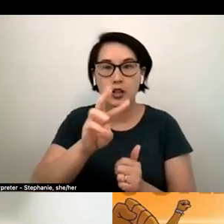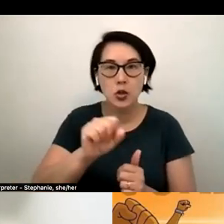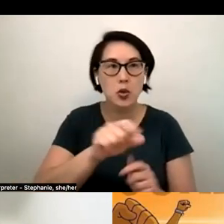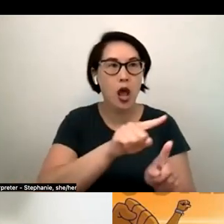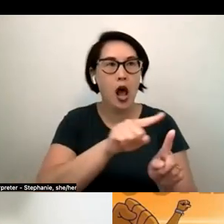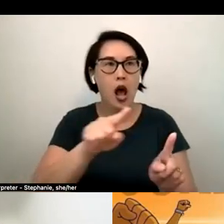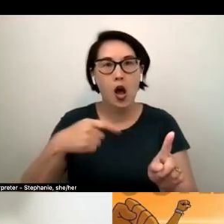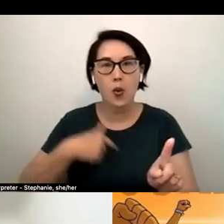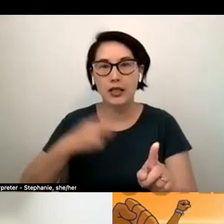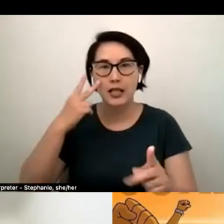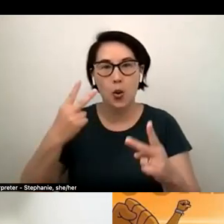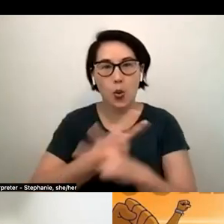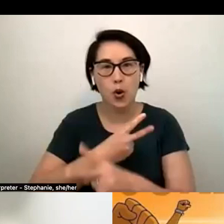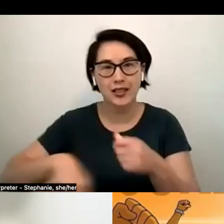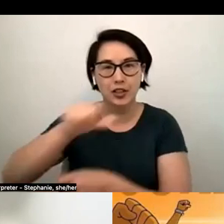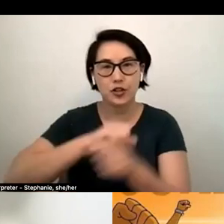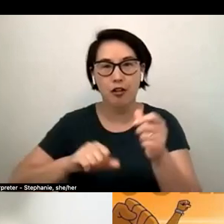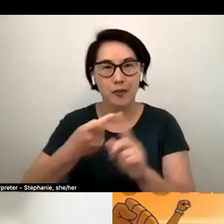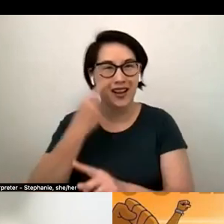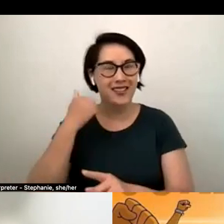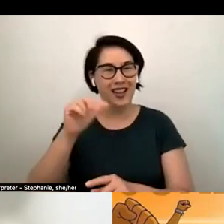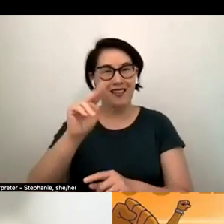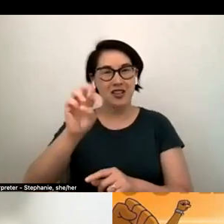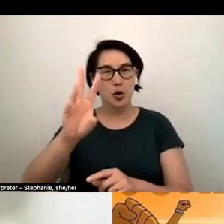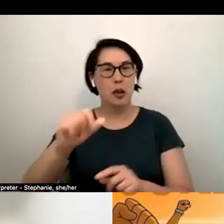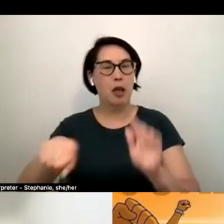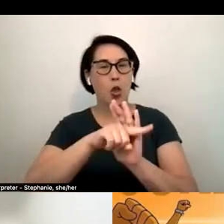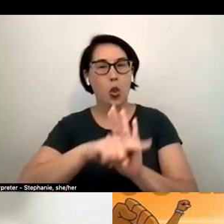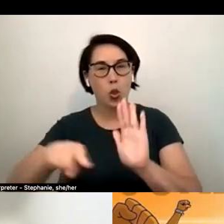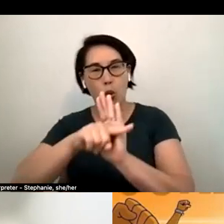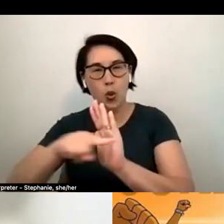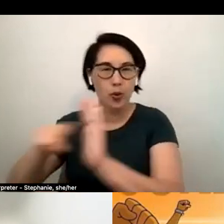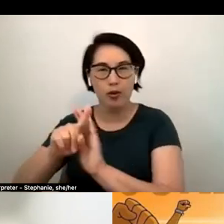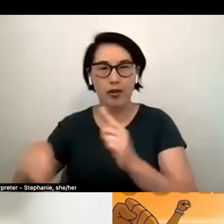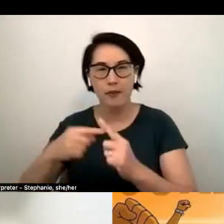worst in us uh i think i feel